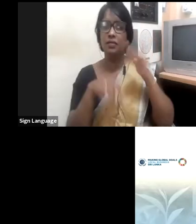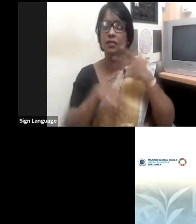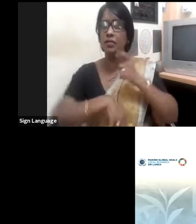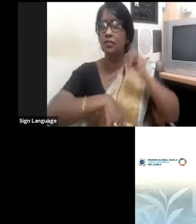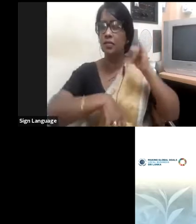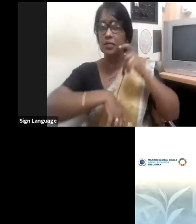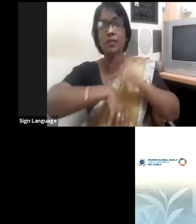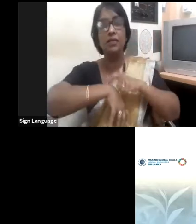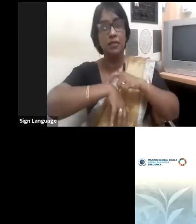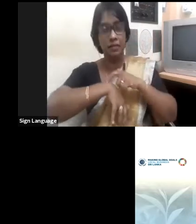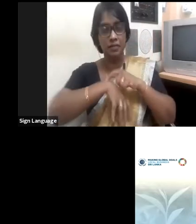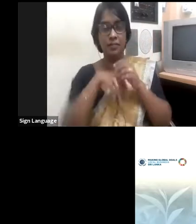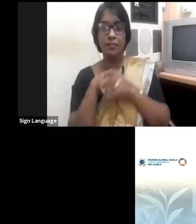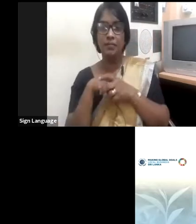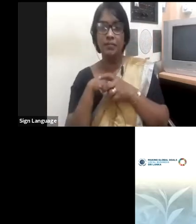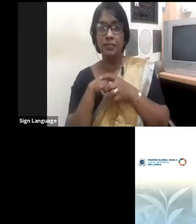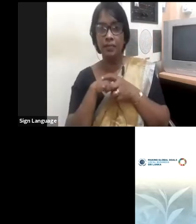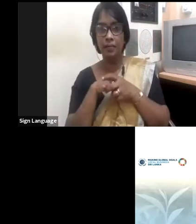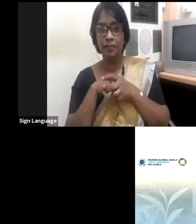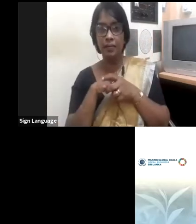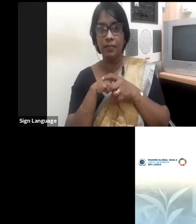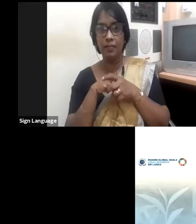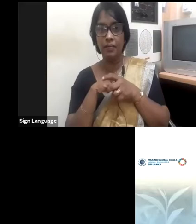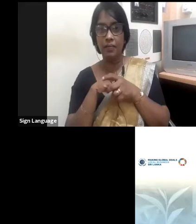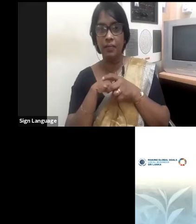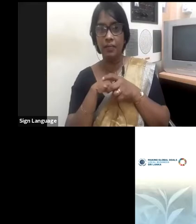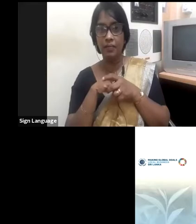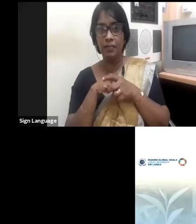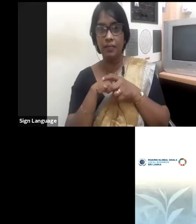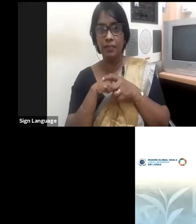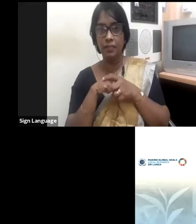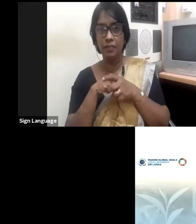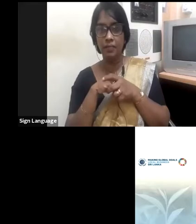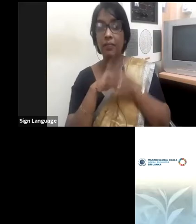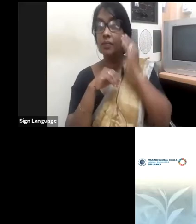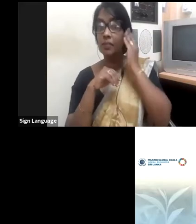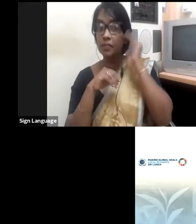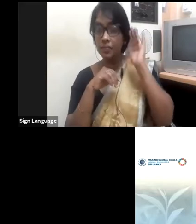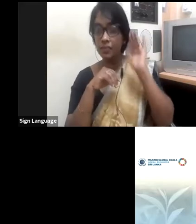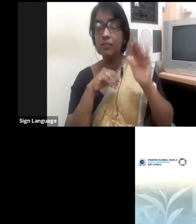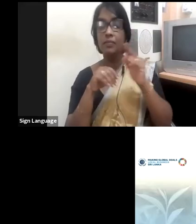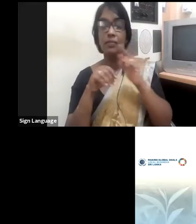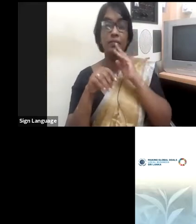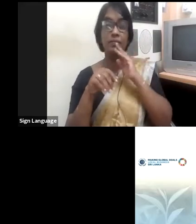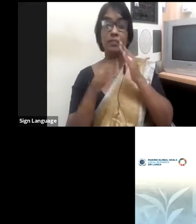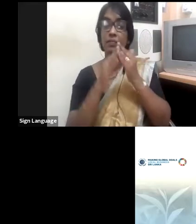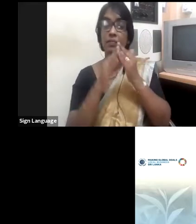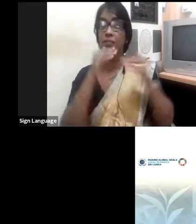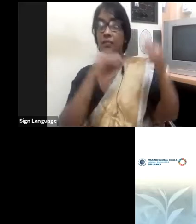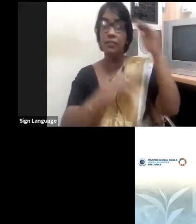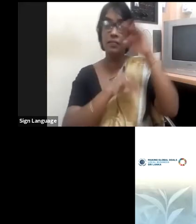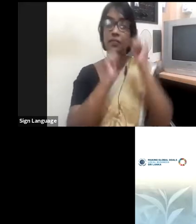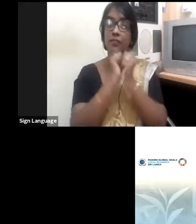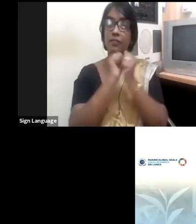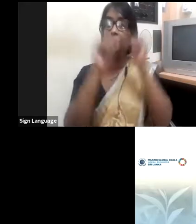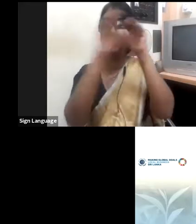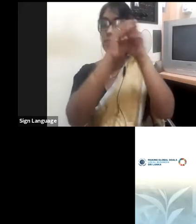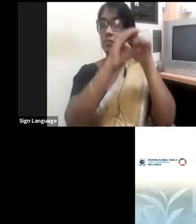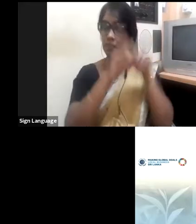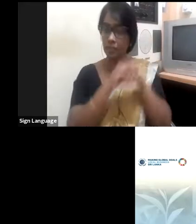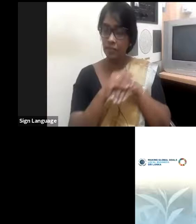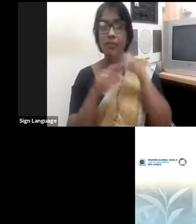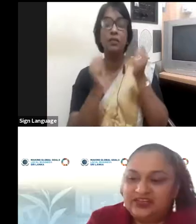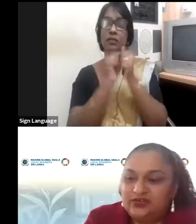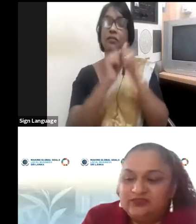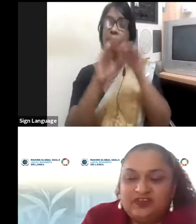women executives to be able to deal with these environments and carry this voice forward. Thank you.